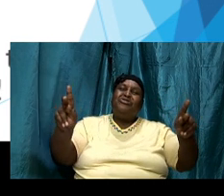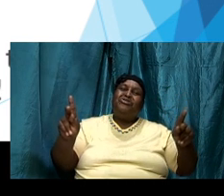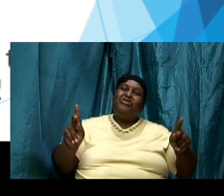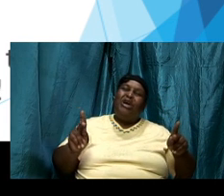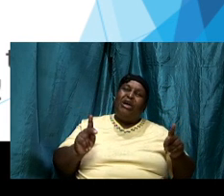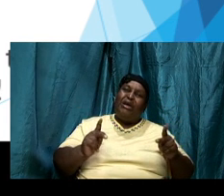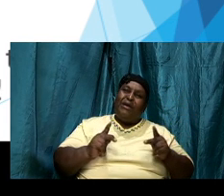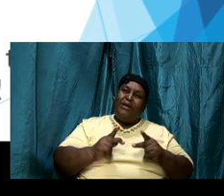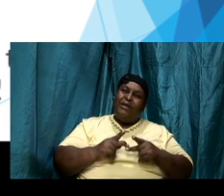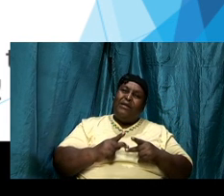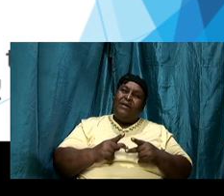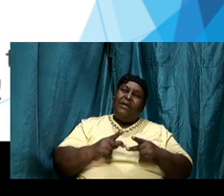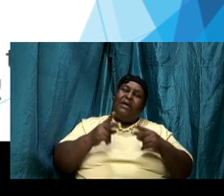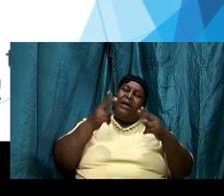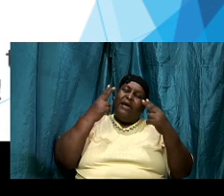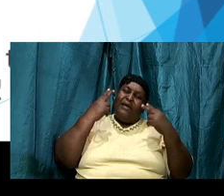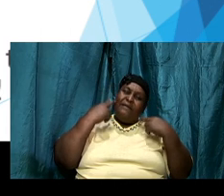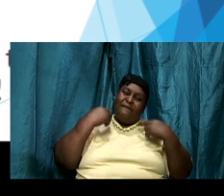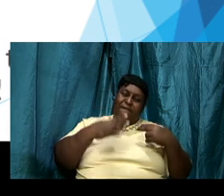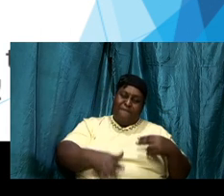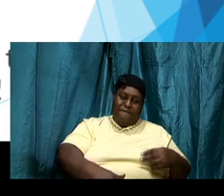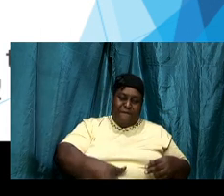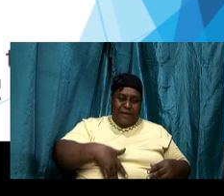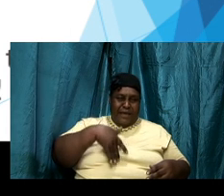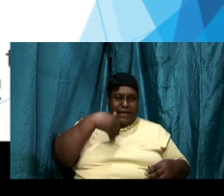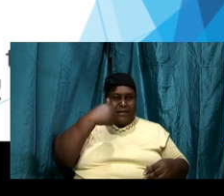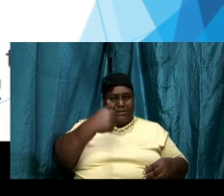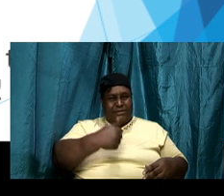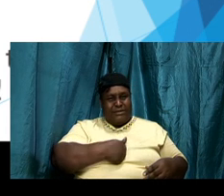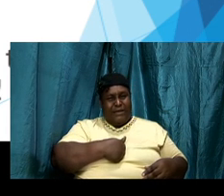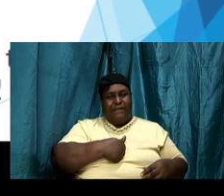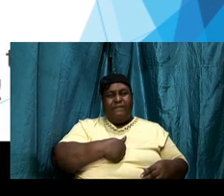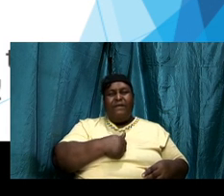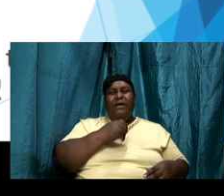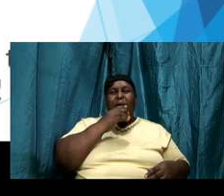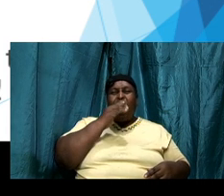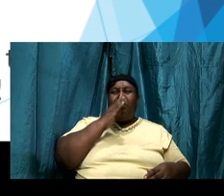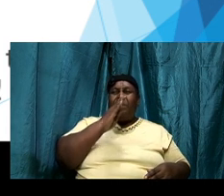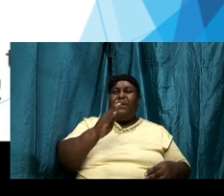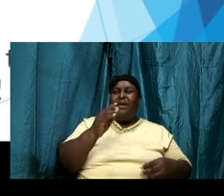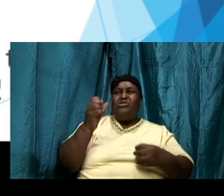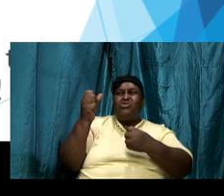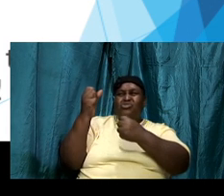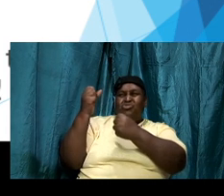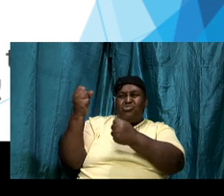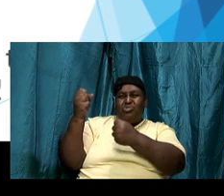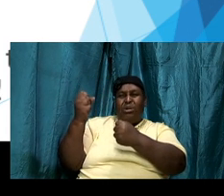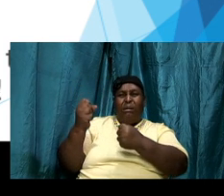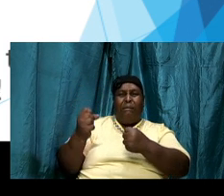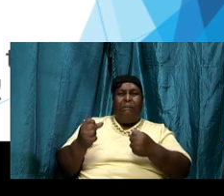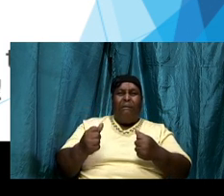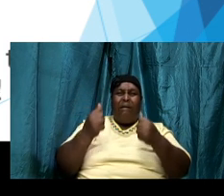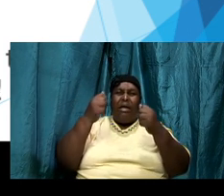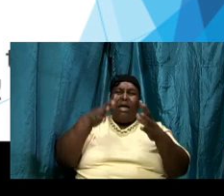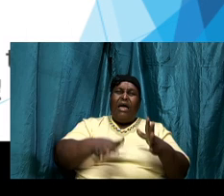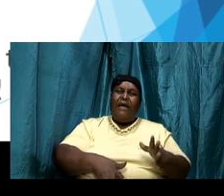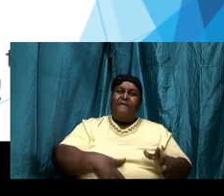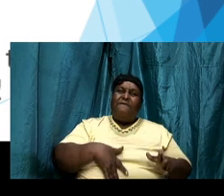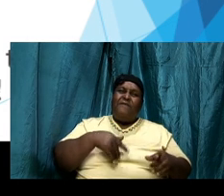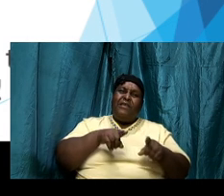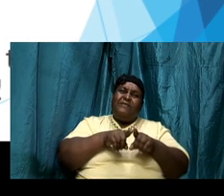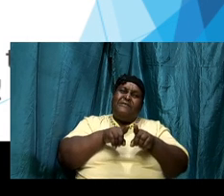feeling feel ourselves being stronger and we start to see life differently